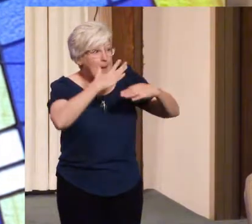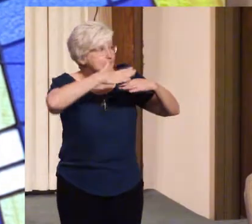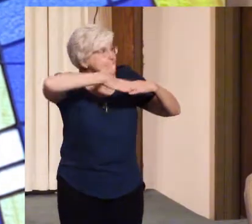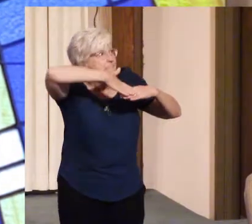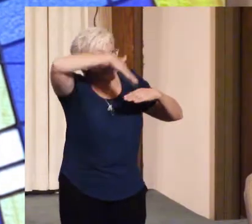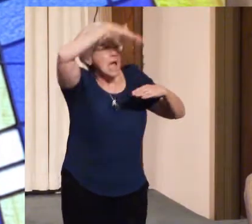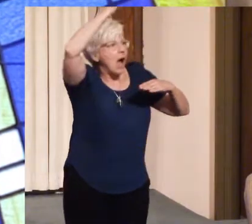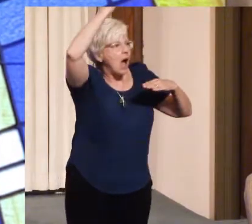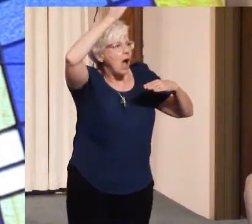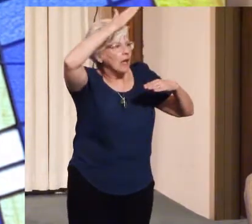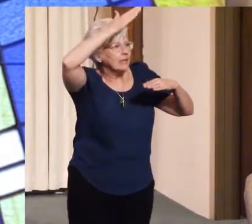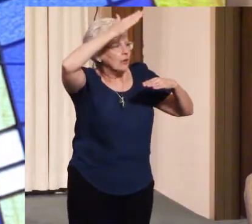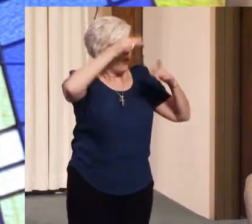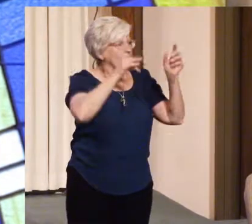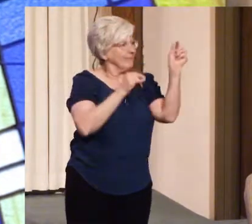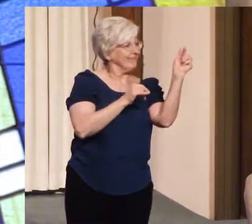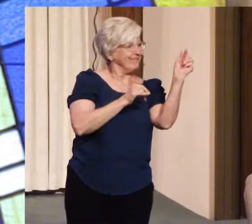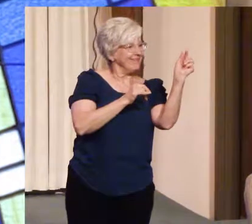to see.